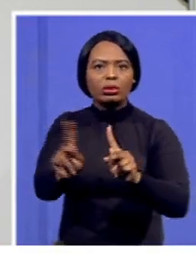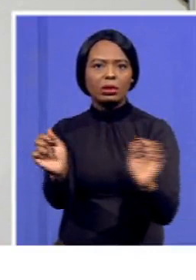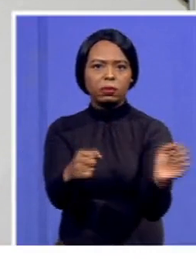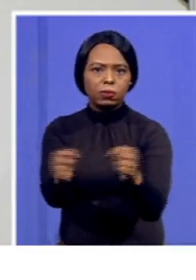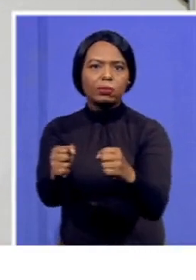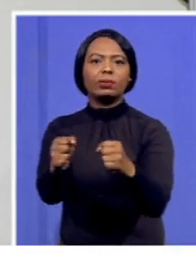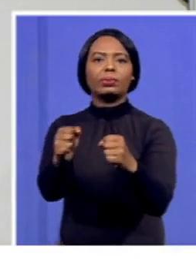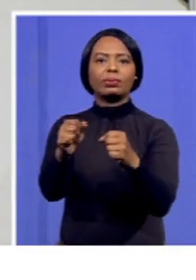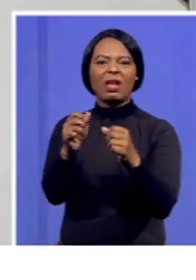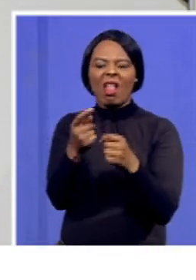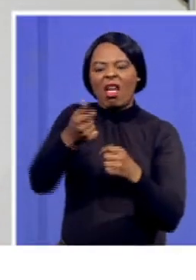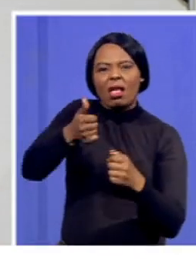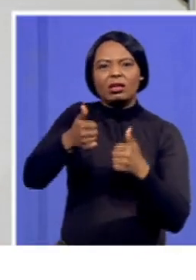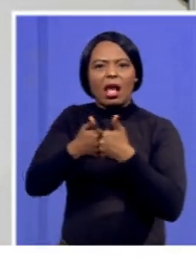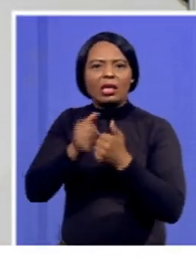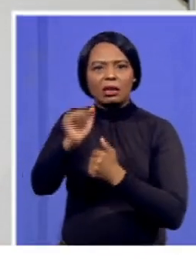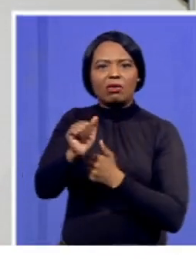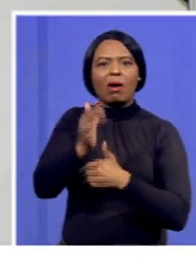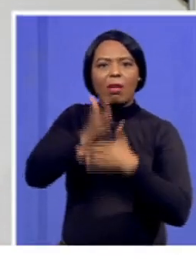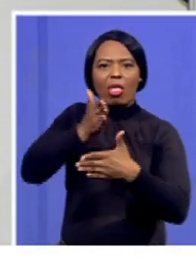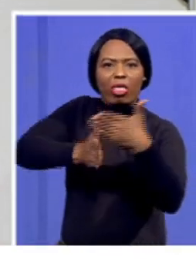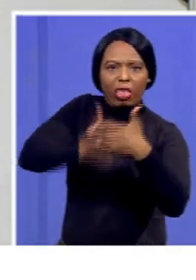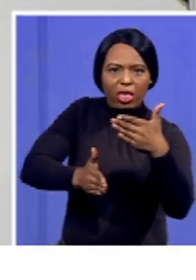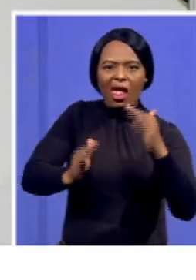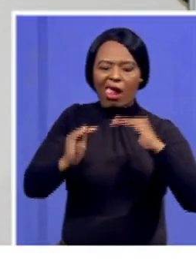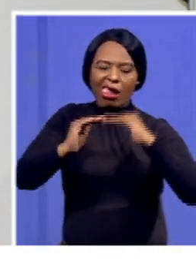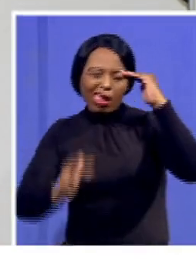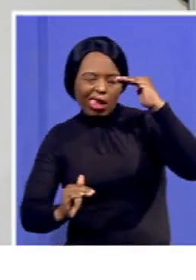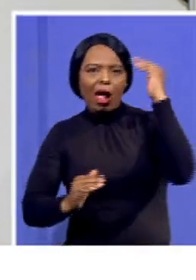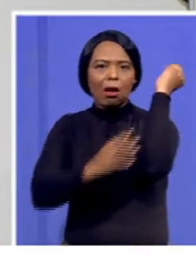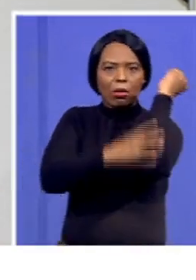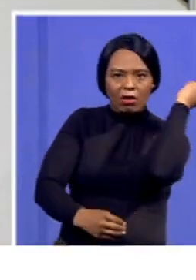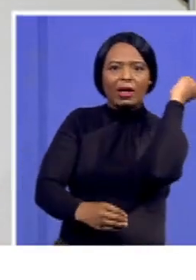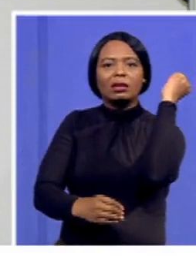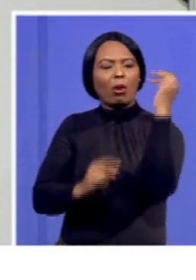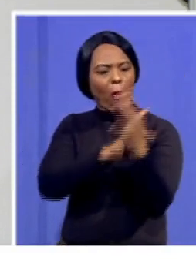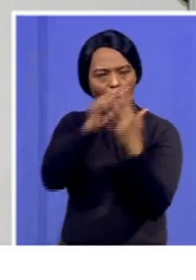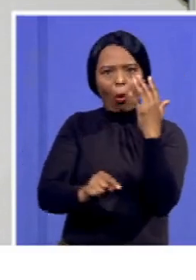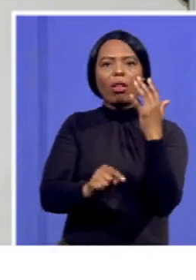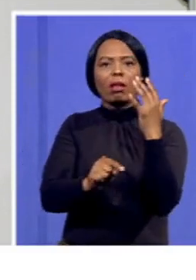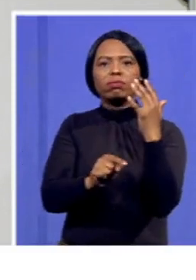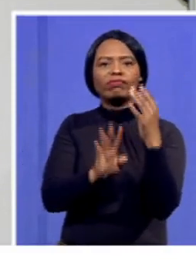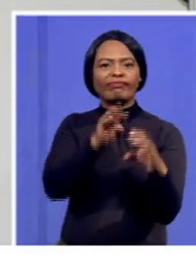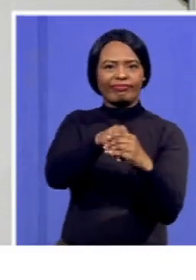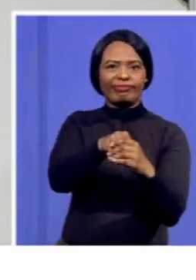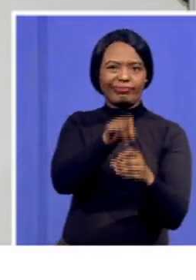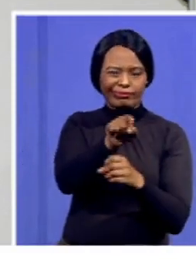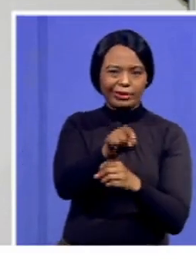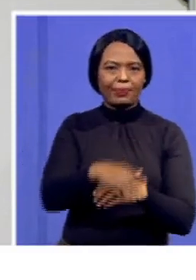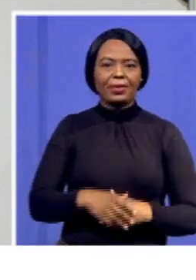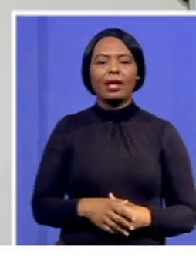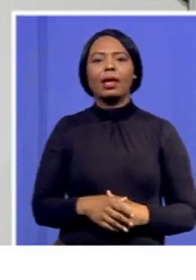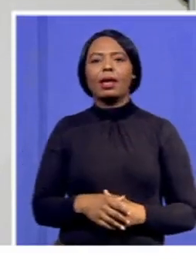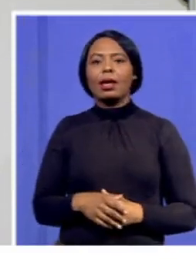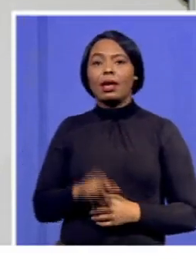with all the challenges of unemployment inequality and poverty because in our faces Comrade Amos